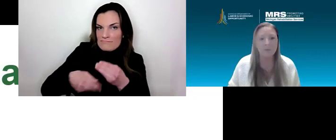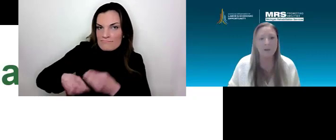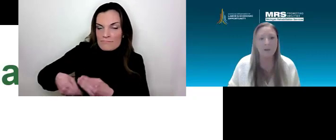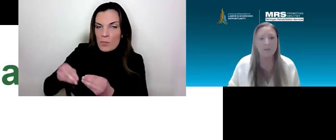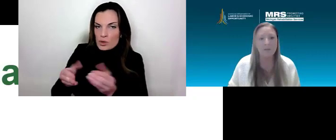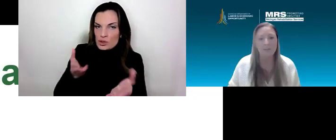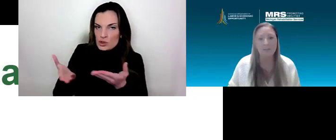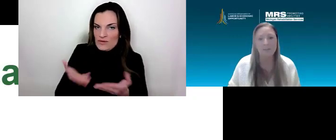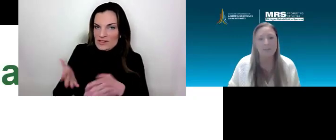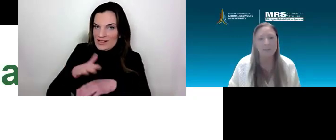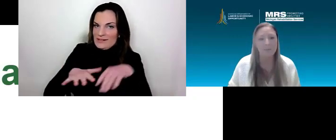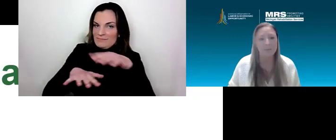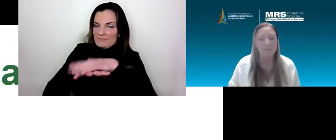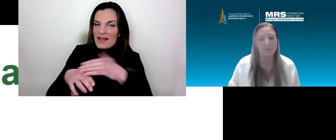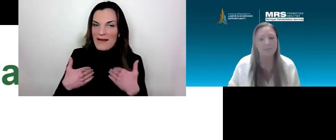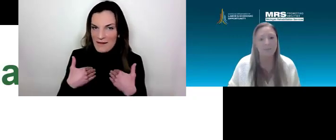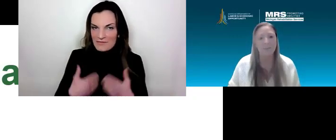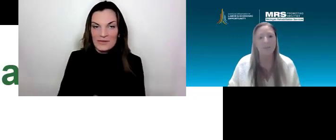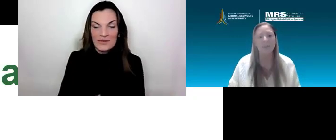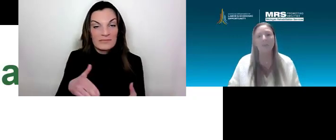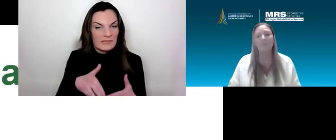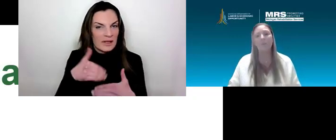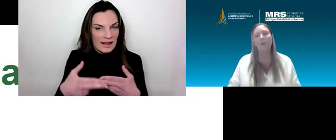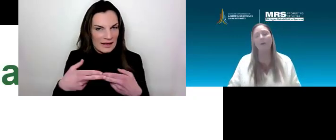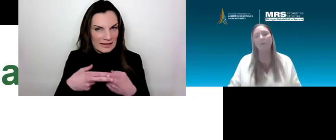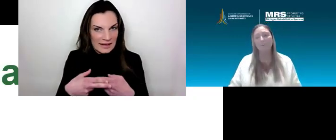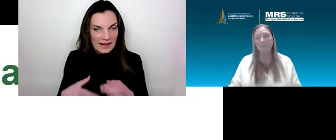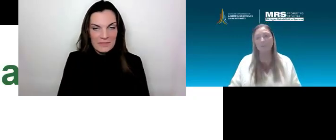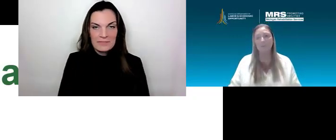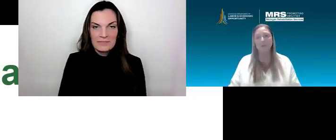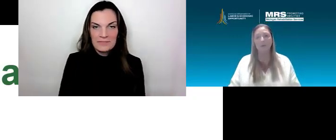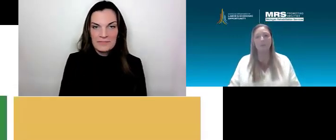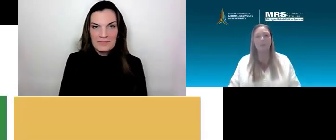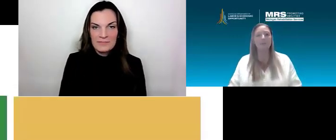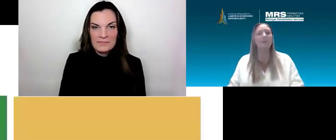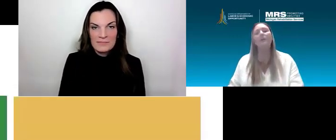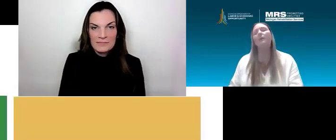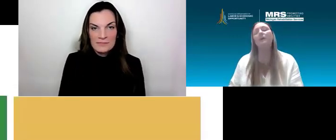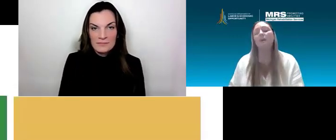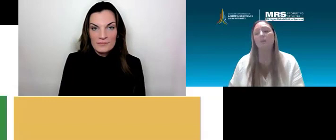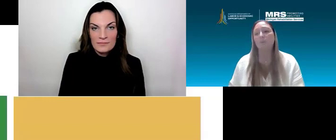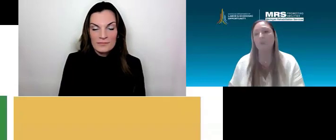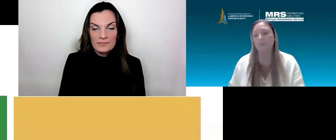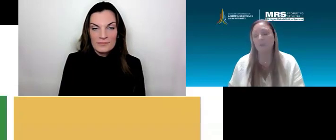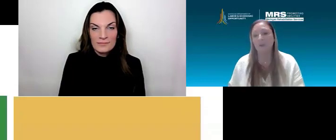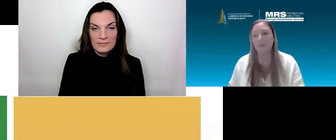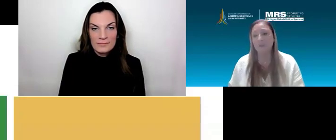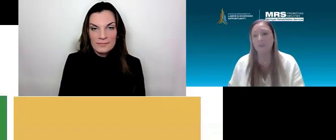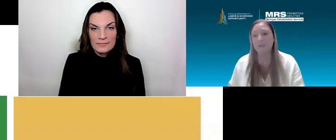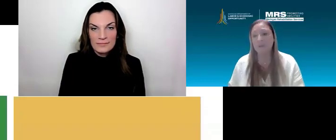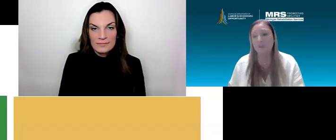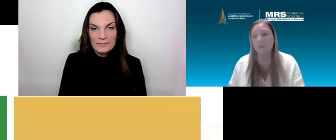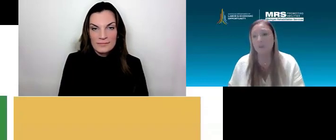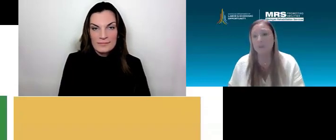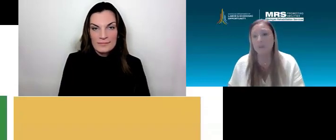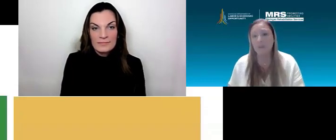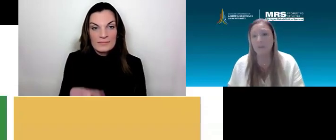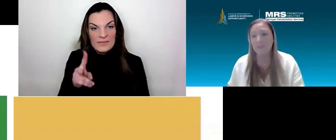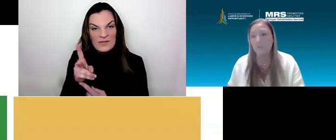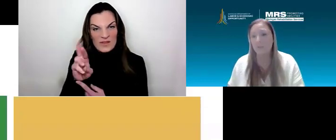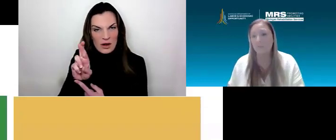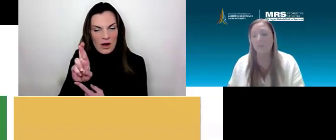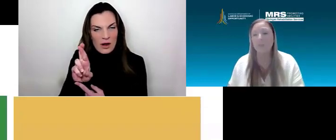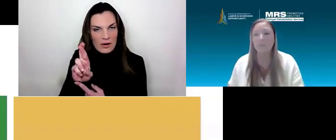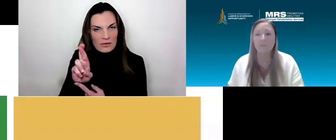So how next side, please. So how do we start with VR? Like I said, there is